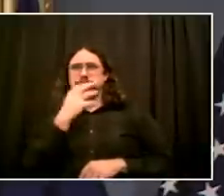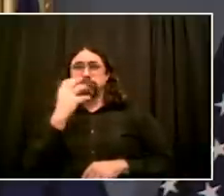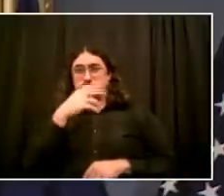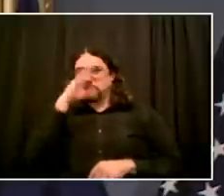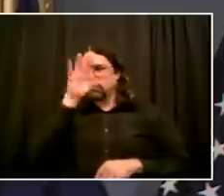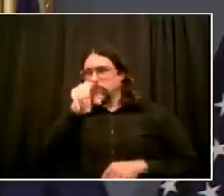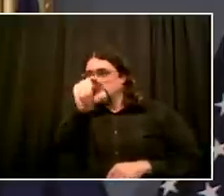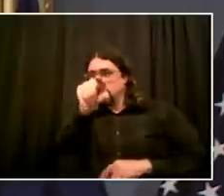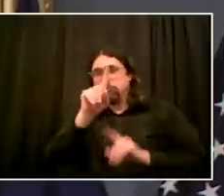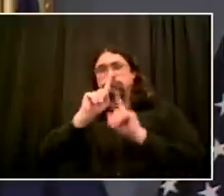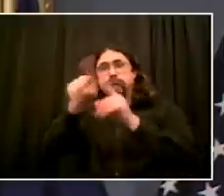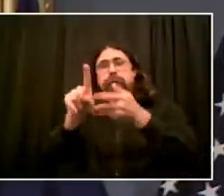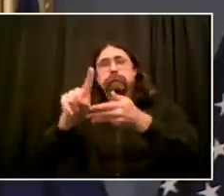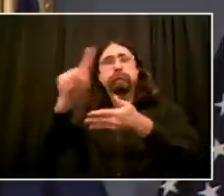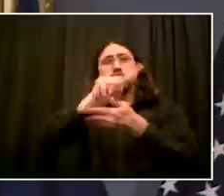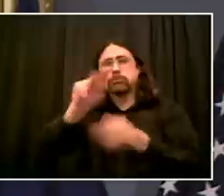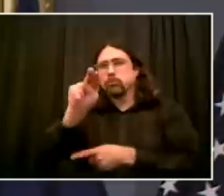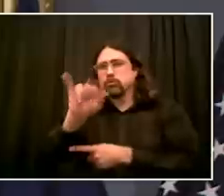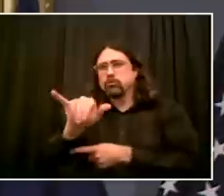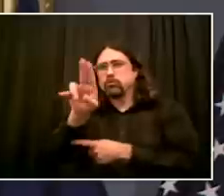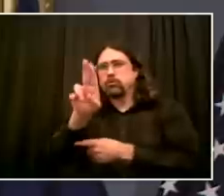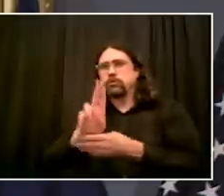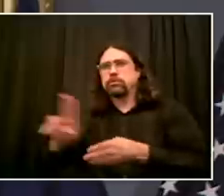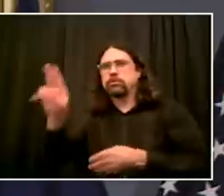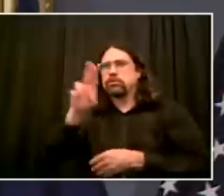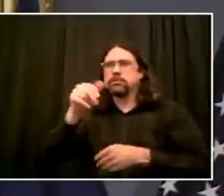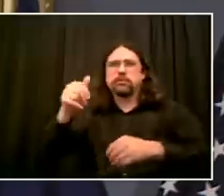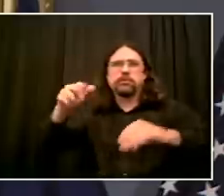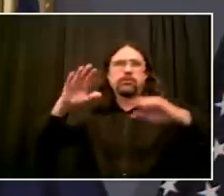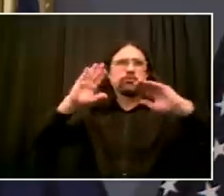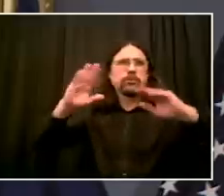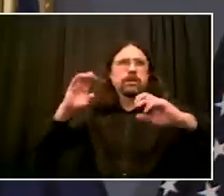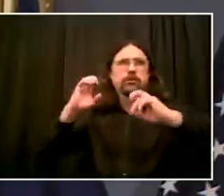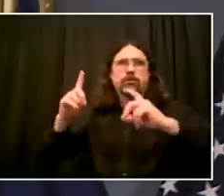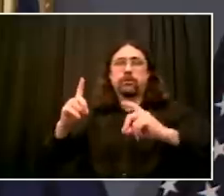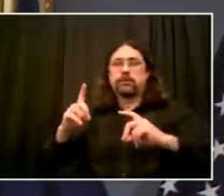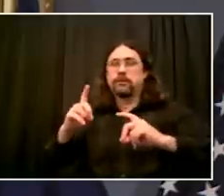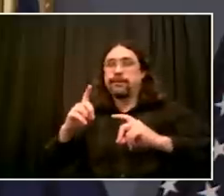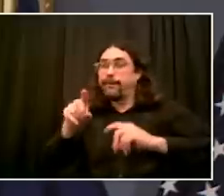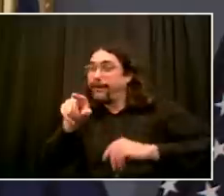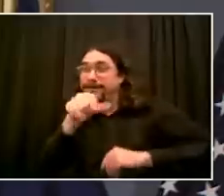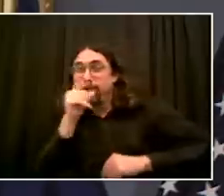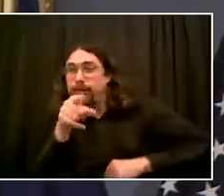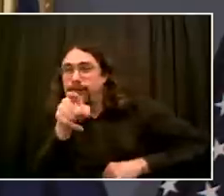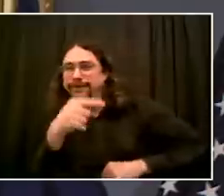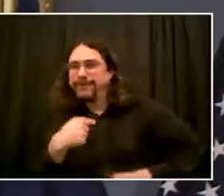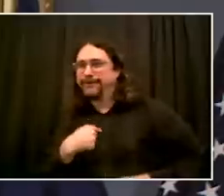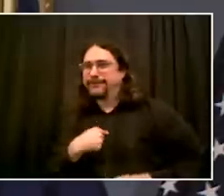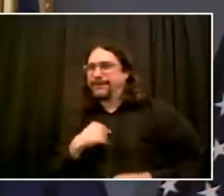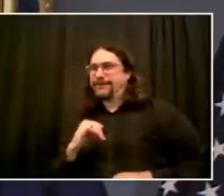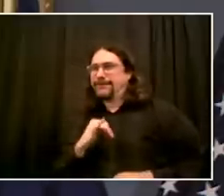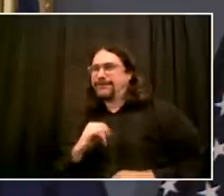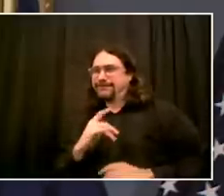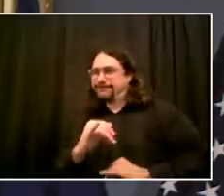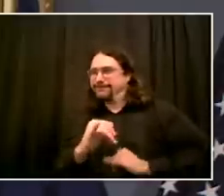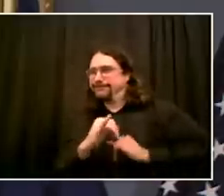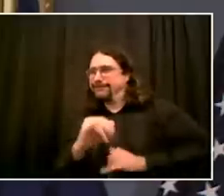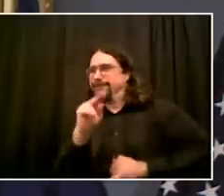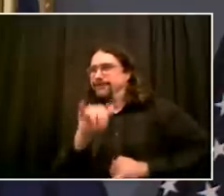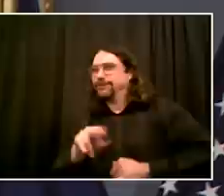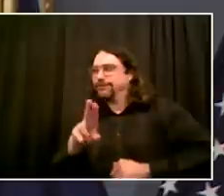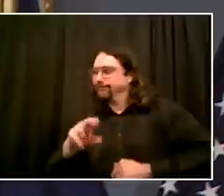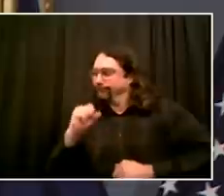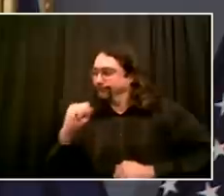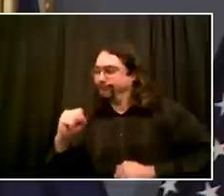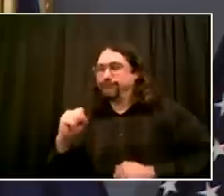fact is, it is a bit of a perfect storm. I mean, not even a bit. It is a perfect storm. I mean, you know,